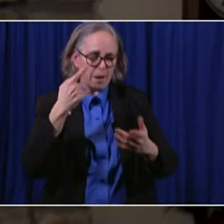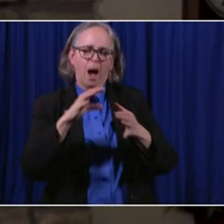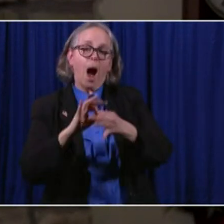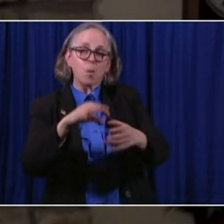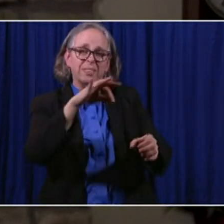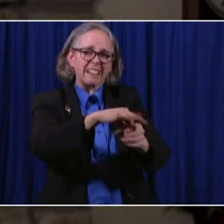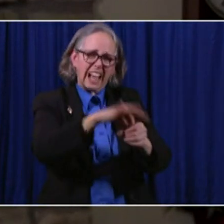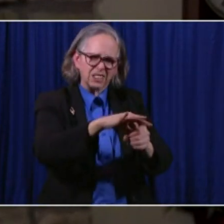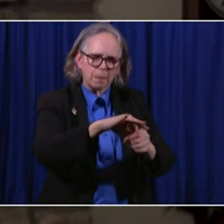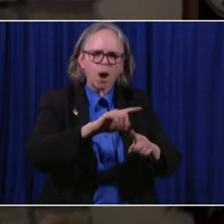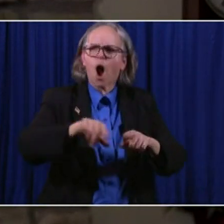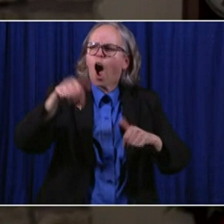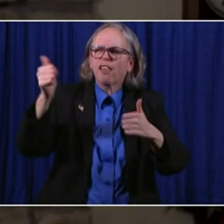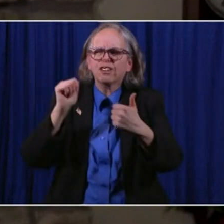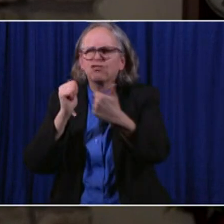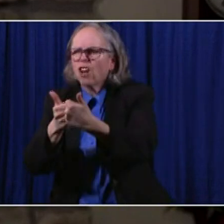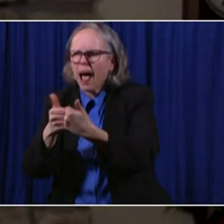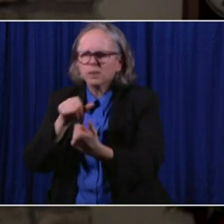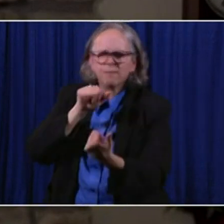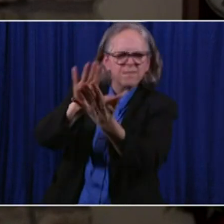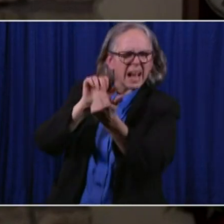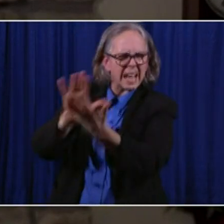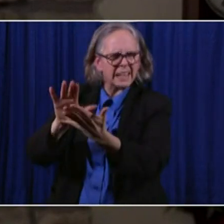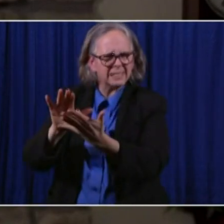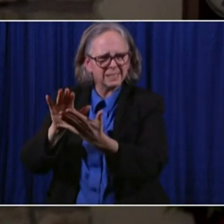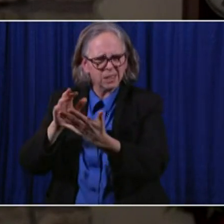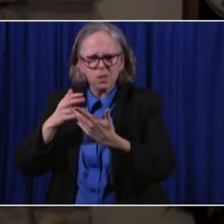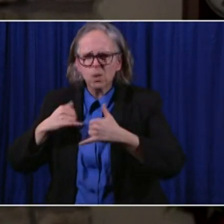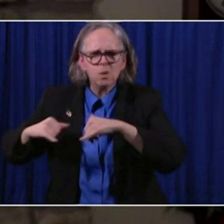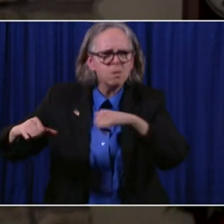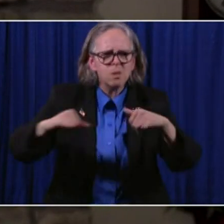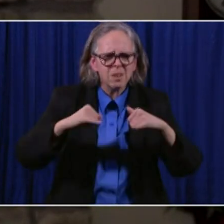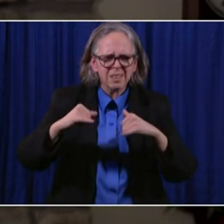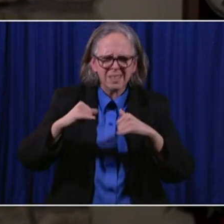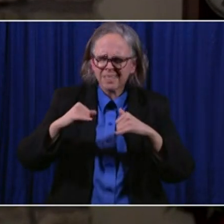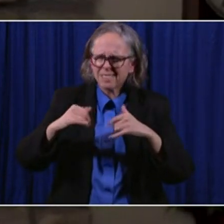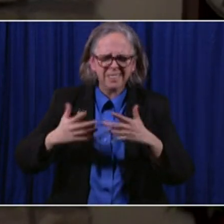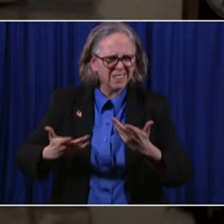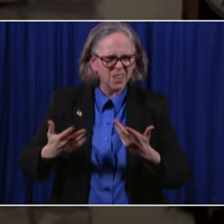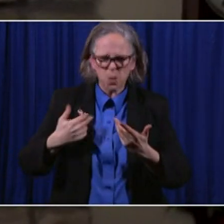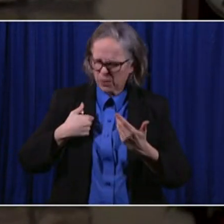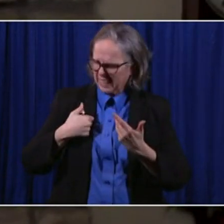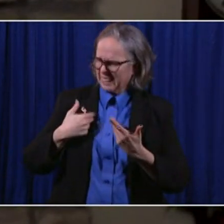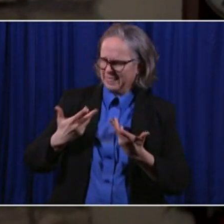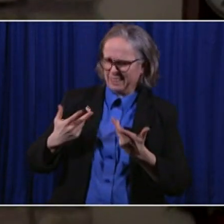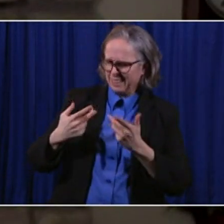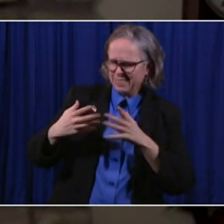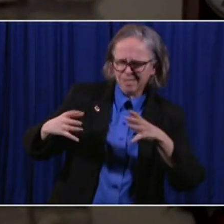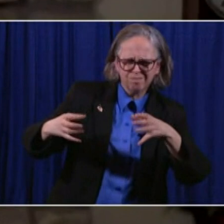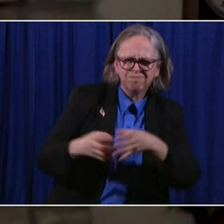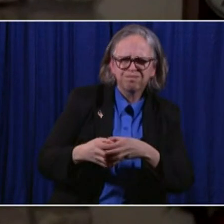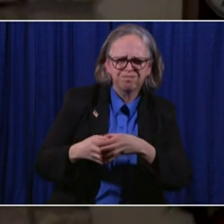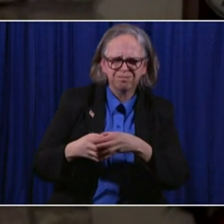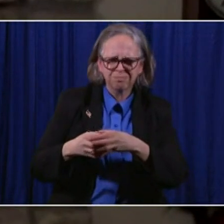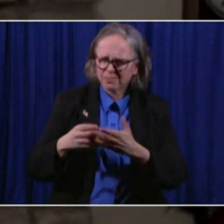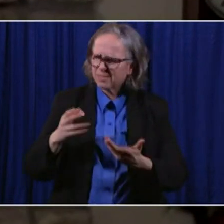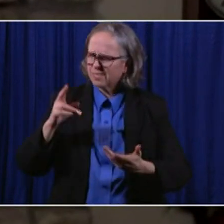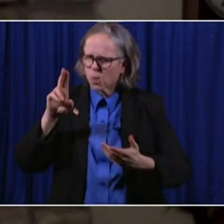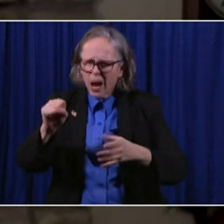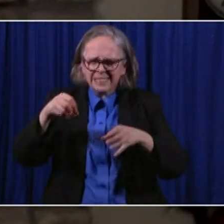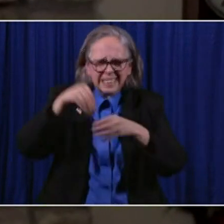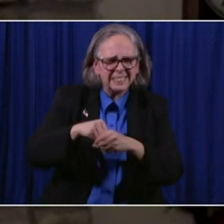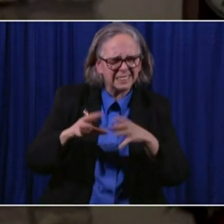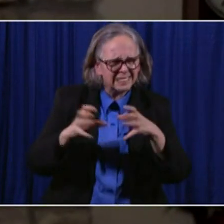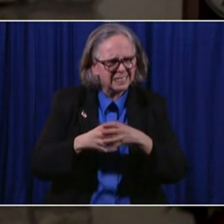We're fighting a common enemy across all 50 states and right here in Ohio. And that's the